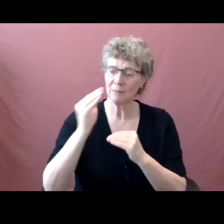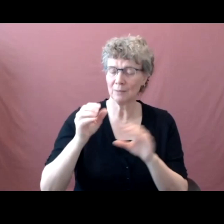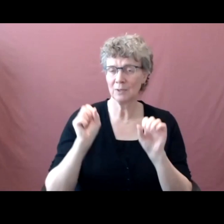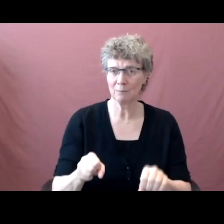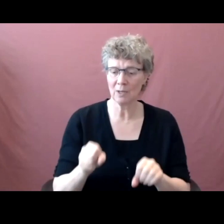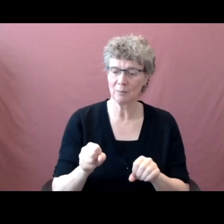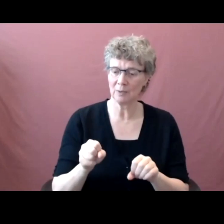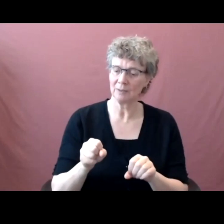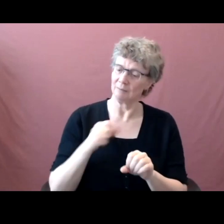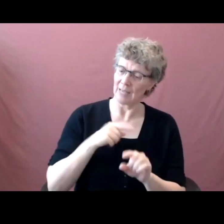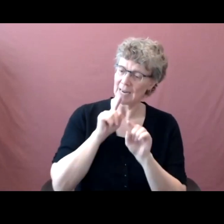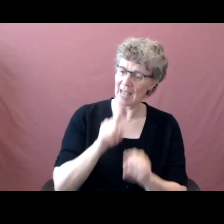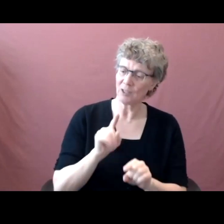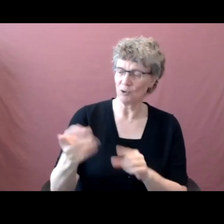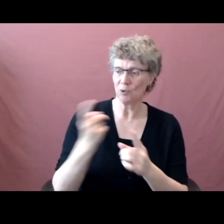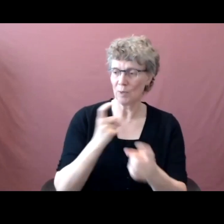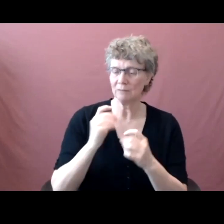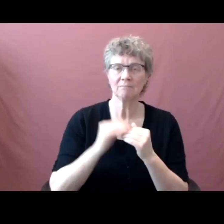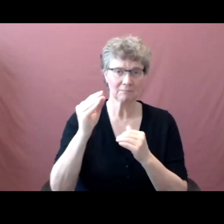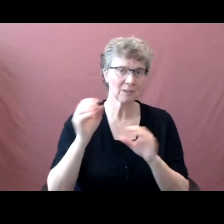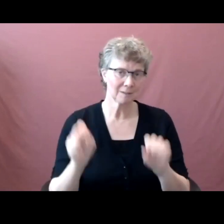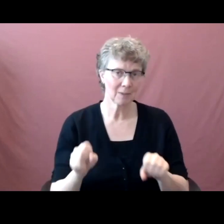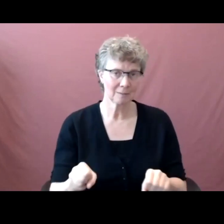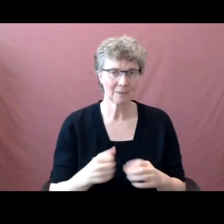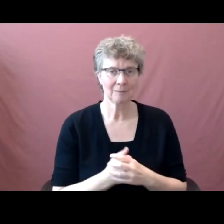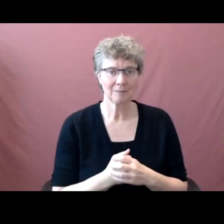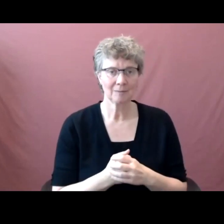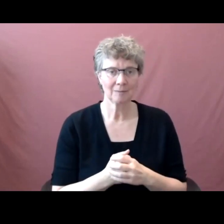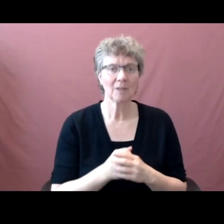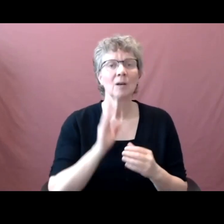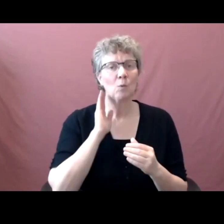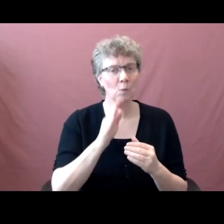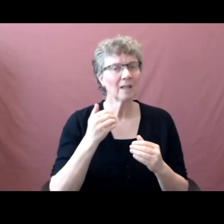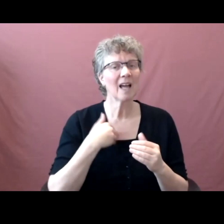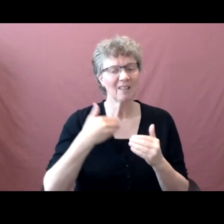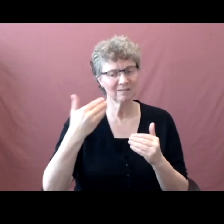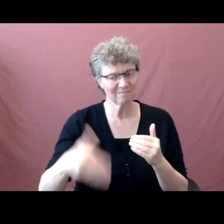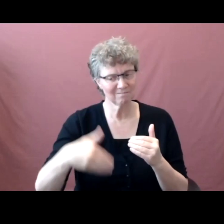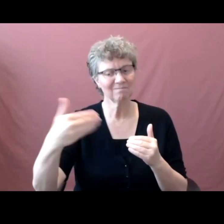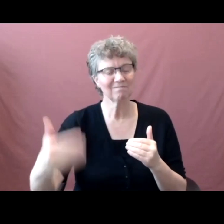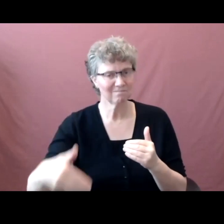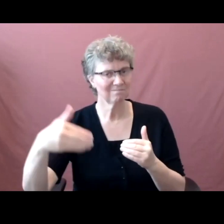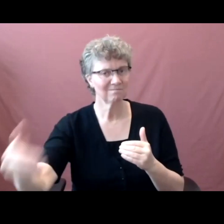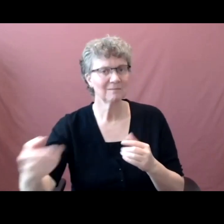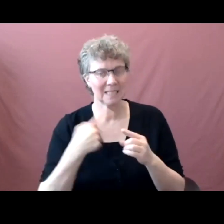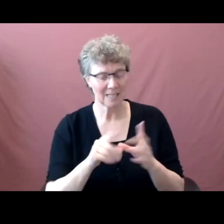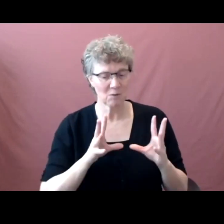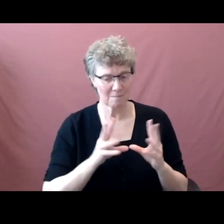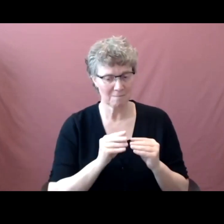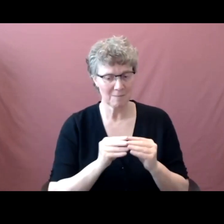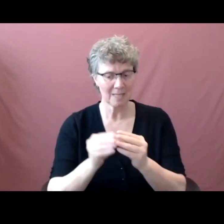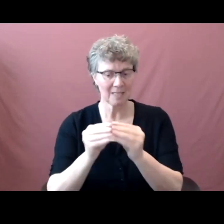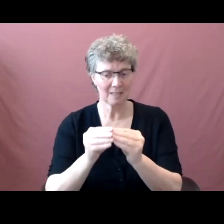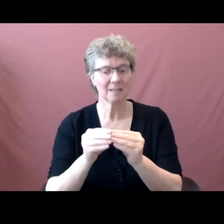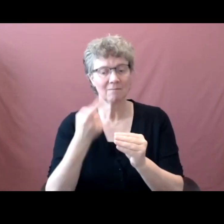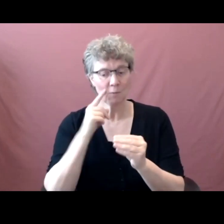ongoing ask set anything sessions for the different functions like the one here today for it, as well as more general